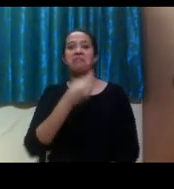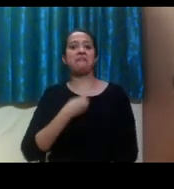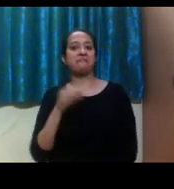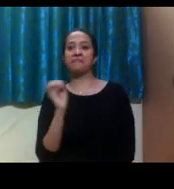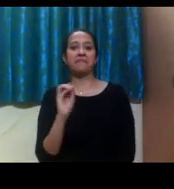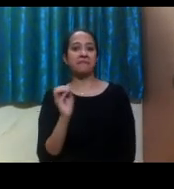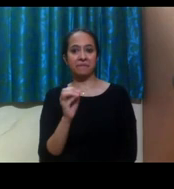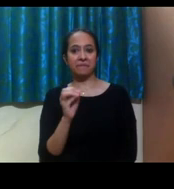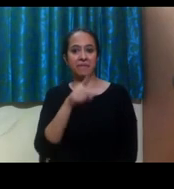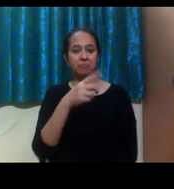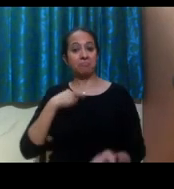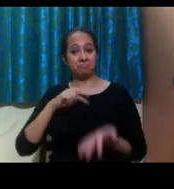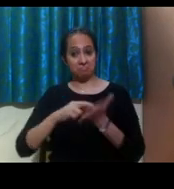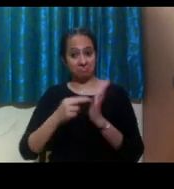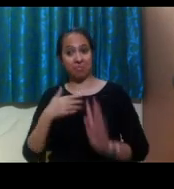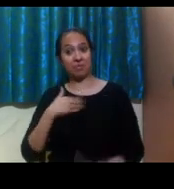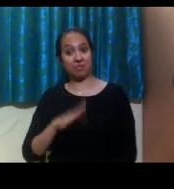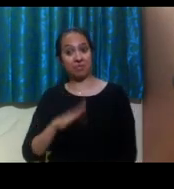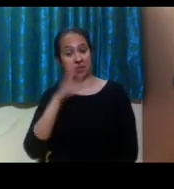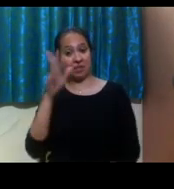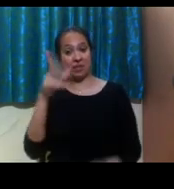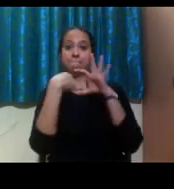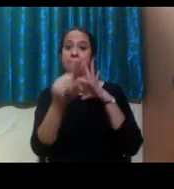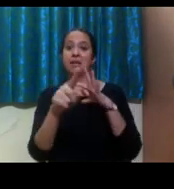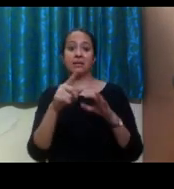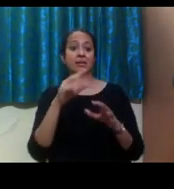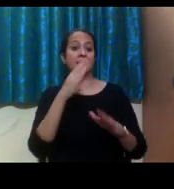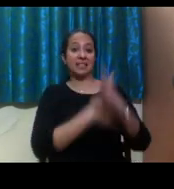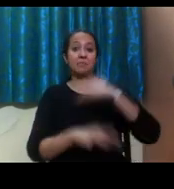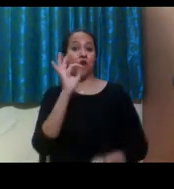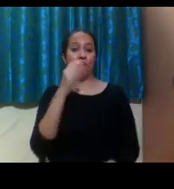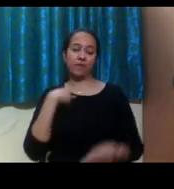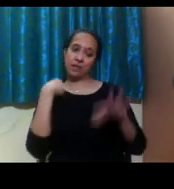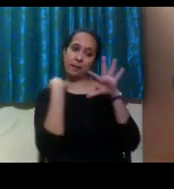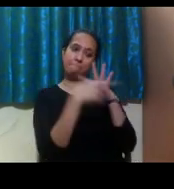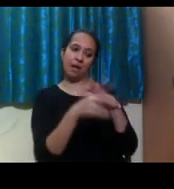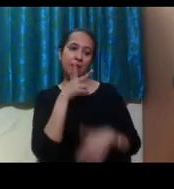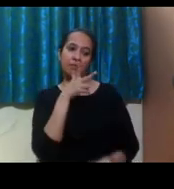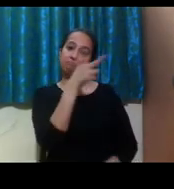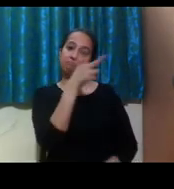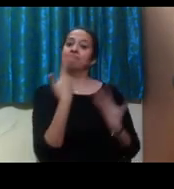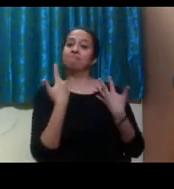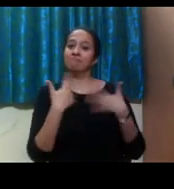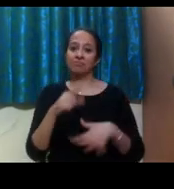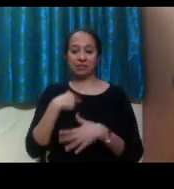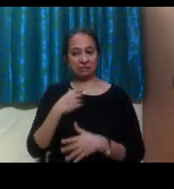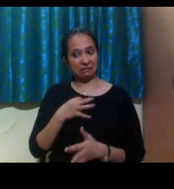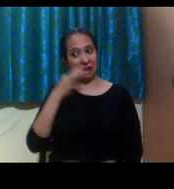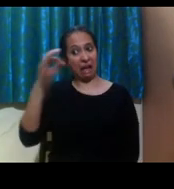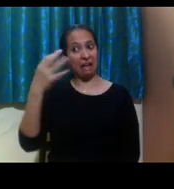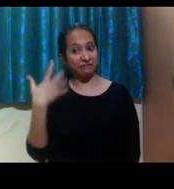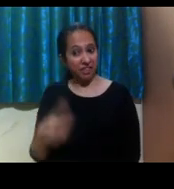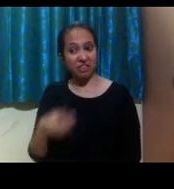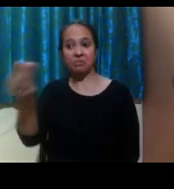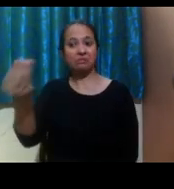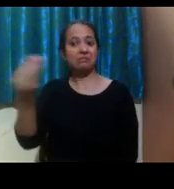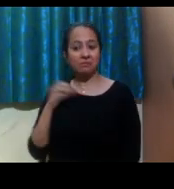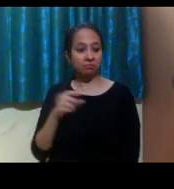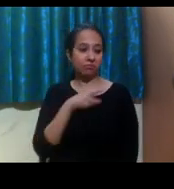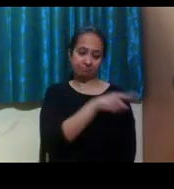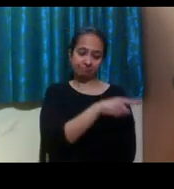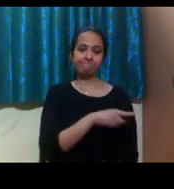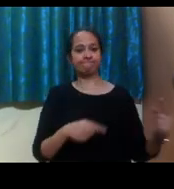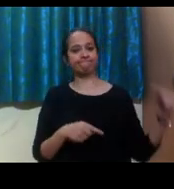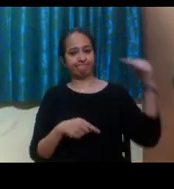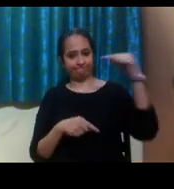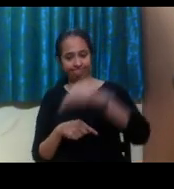that case, I actually emailed my disability office. And they were gracious enough to, you know, step in